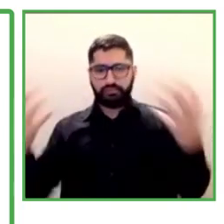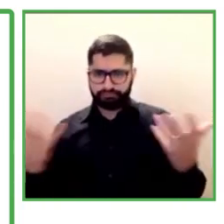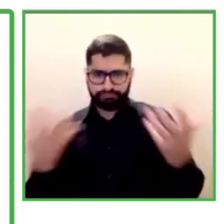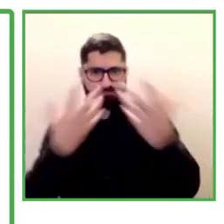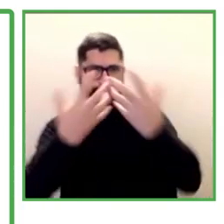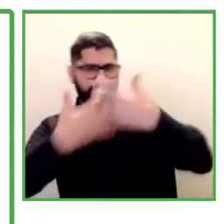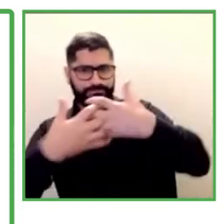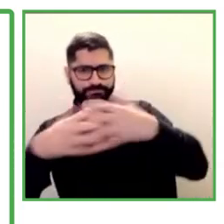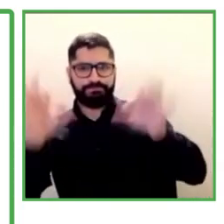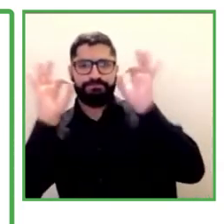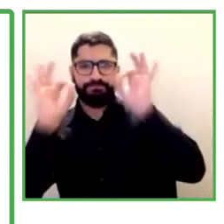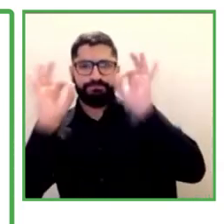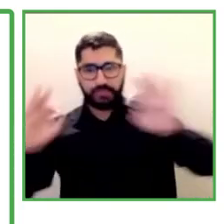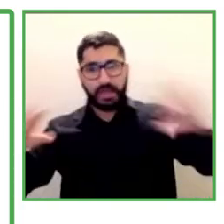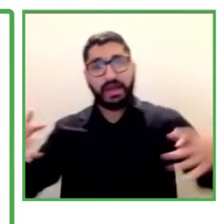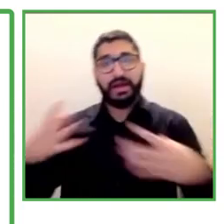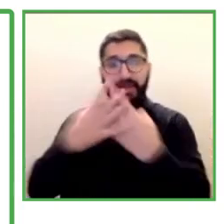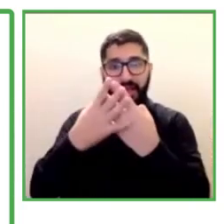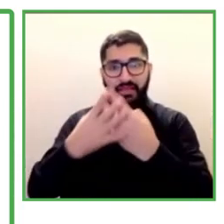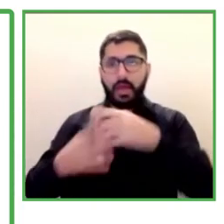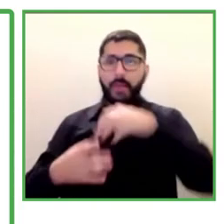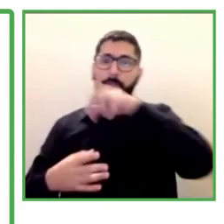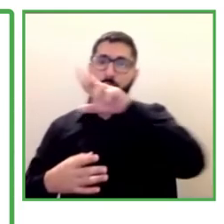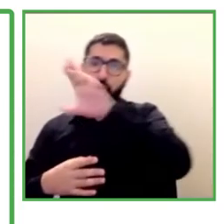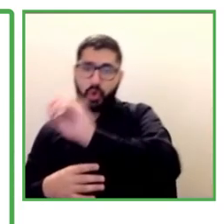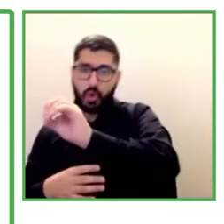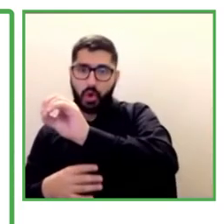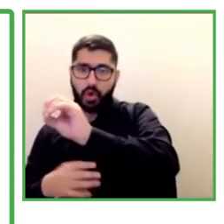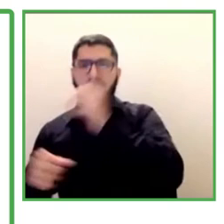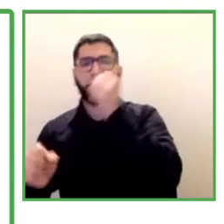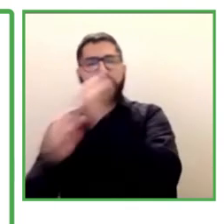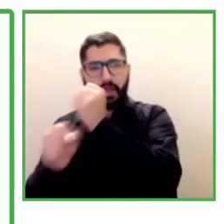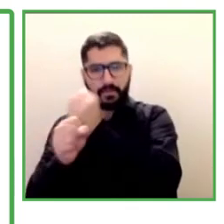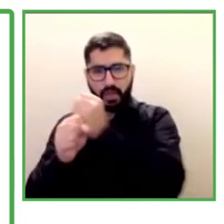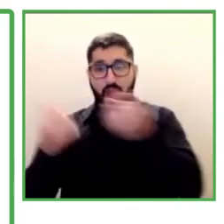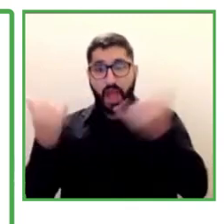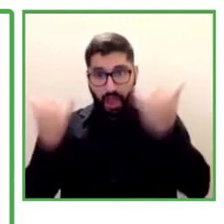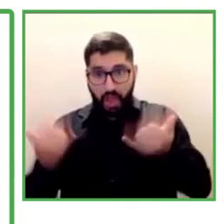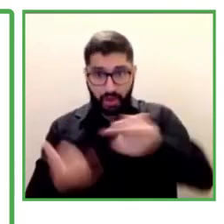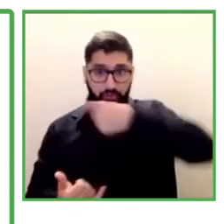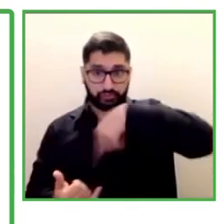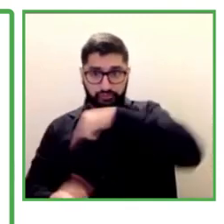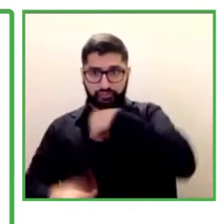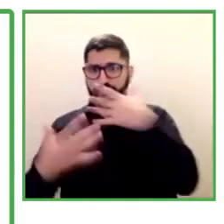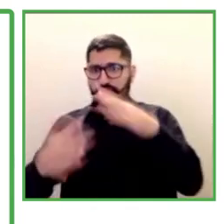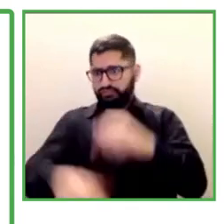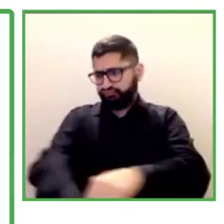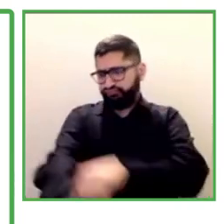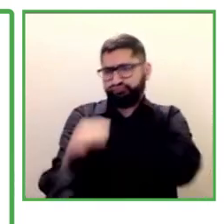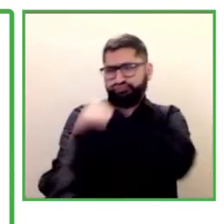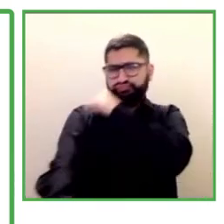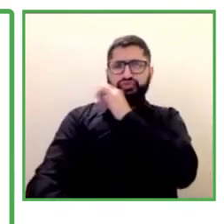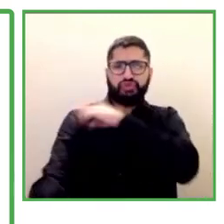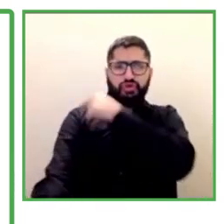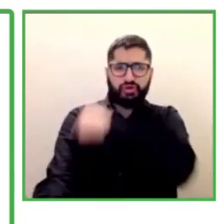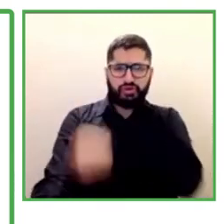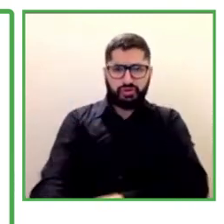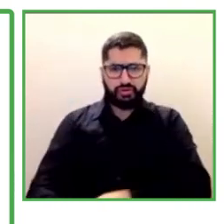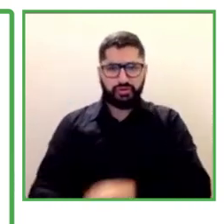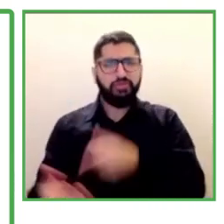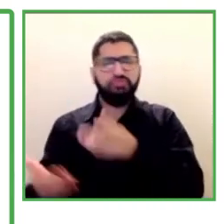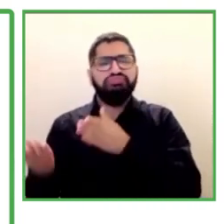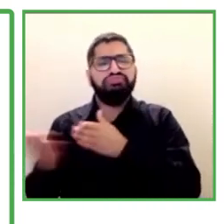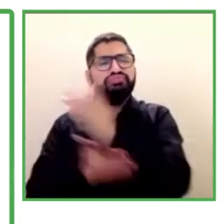-employment network. We have an approach that we have international, of course, when we talk about specific alliances